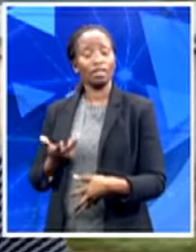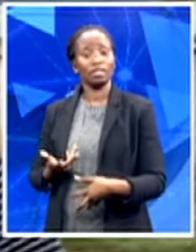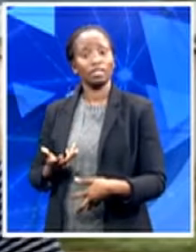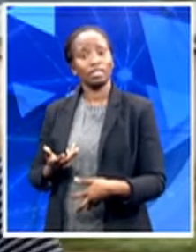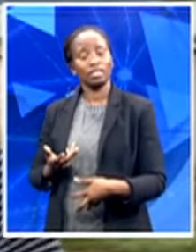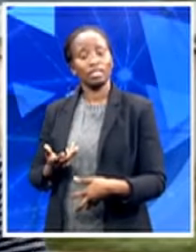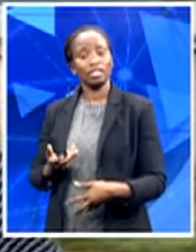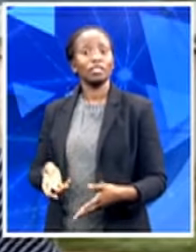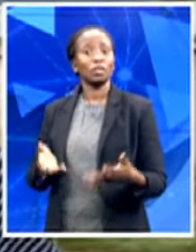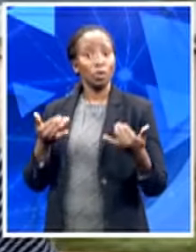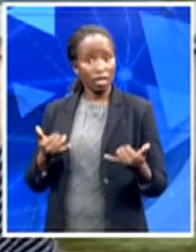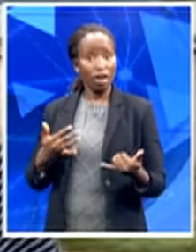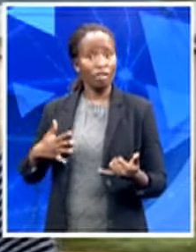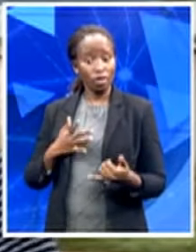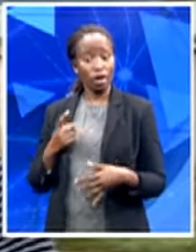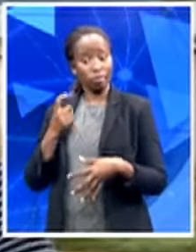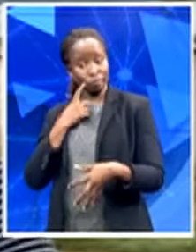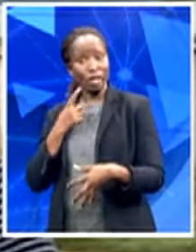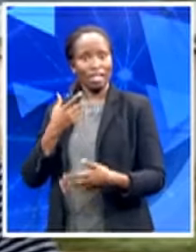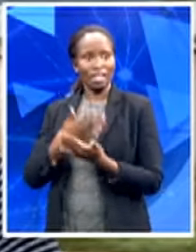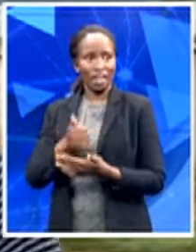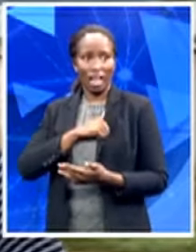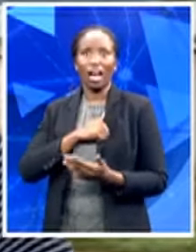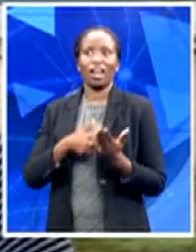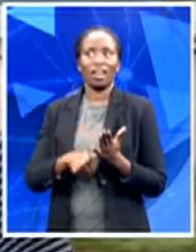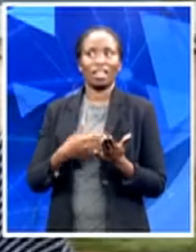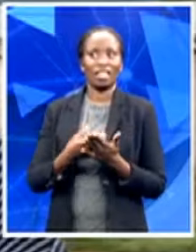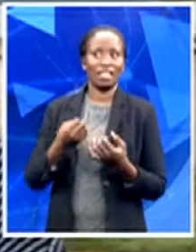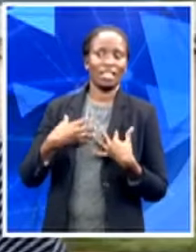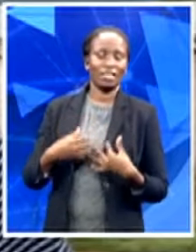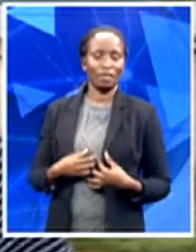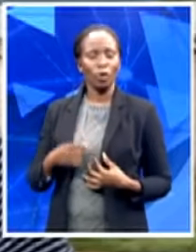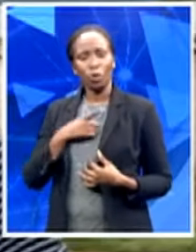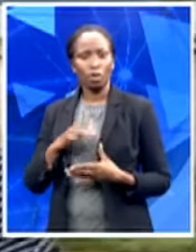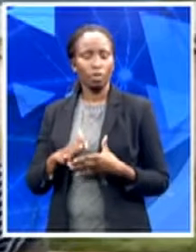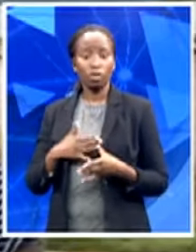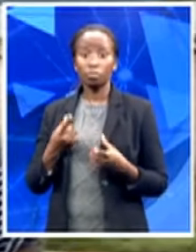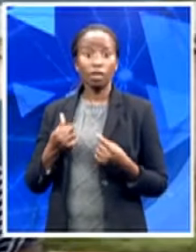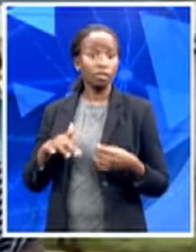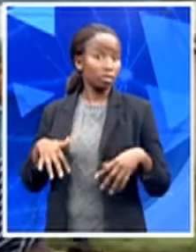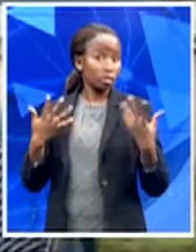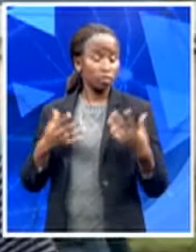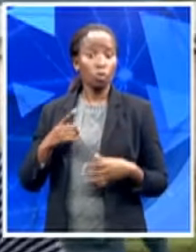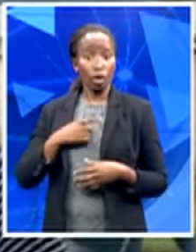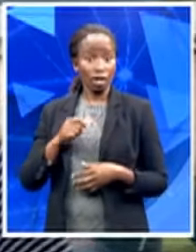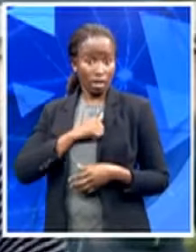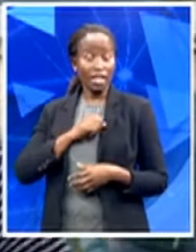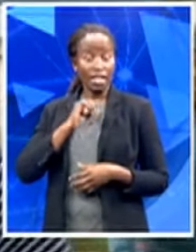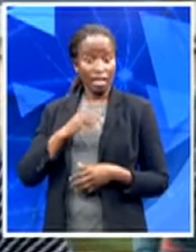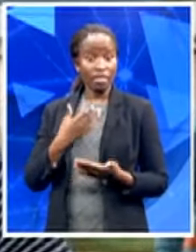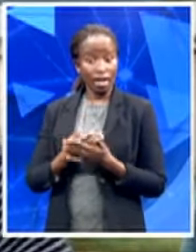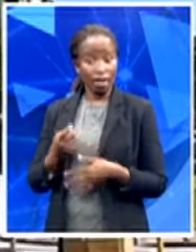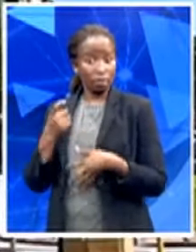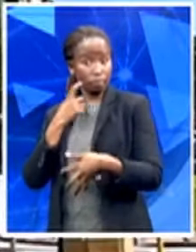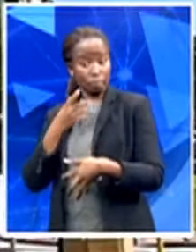even if they don't want to, because there is no money. But if you fall pregnant, you get that 400. Even that is too little.